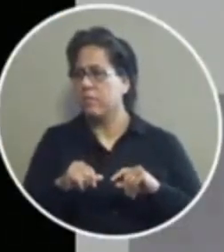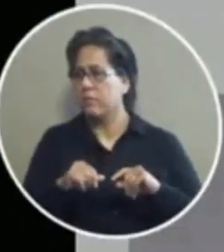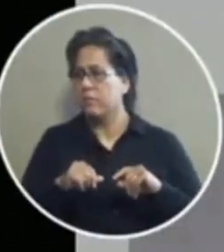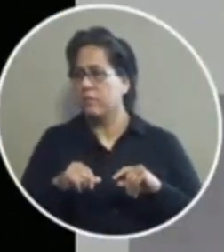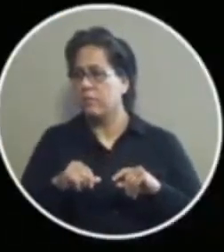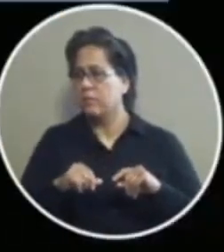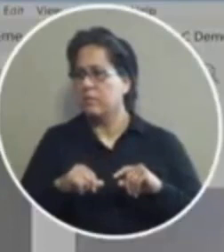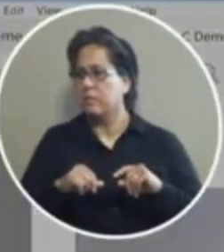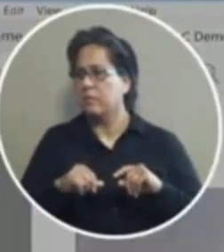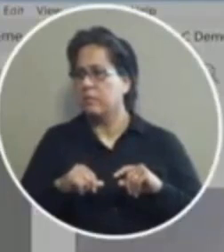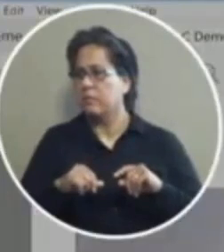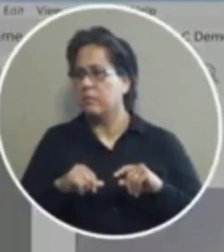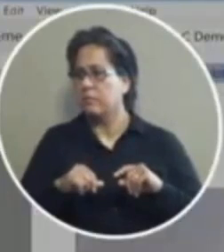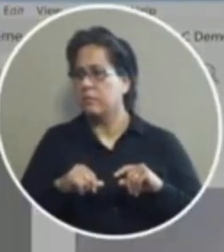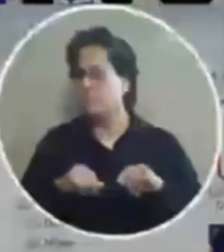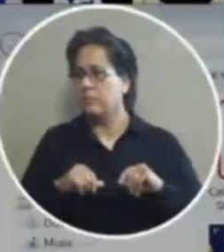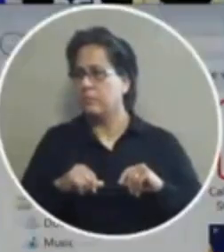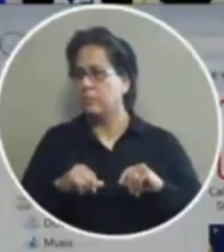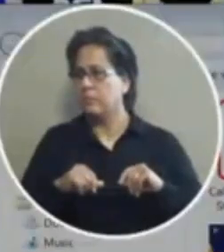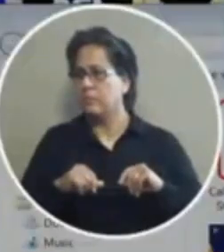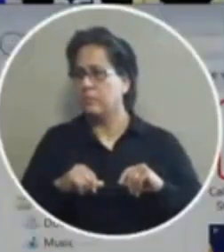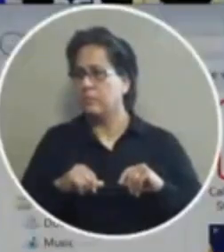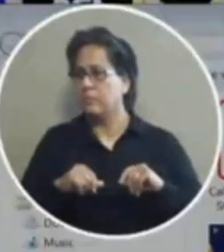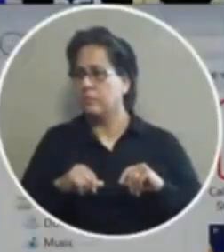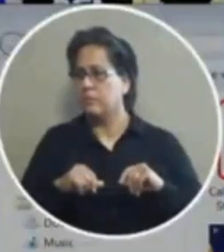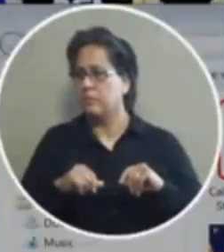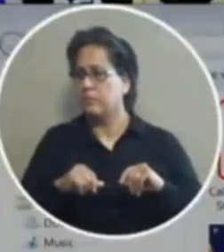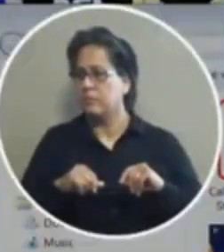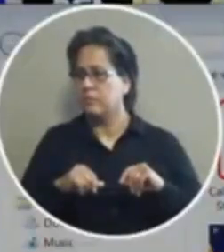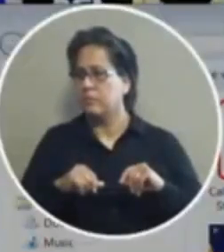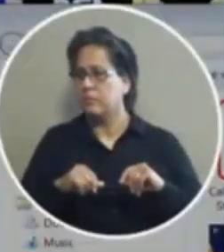okay it's not do i